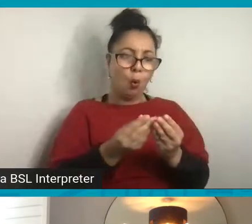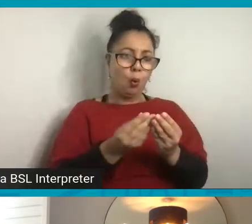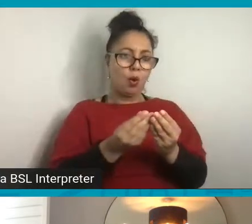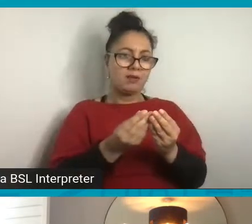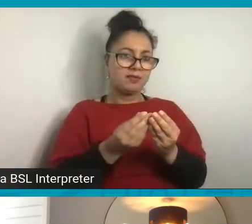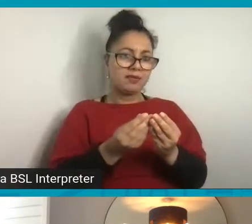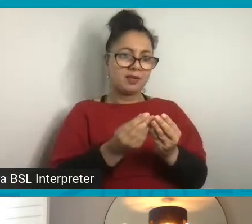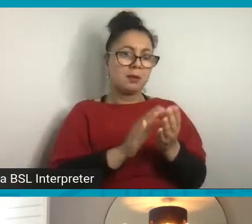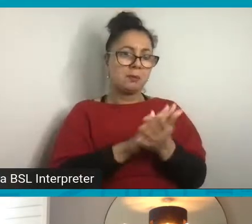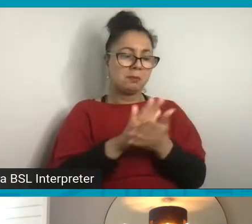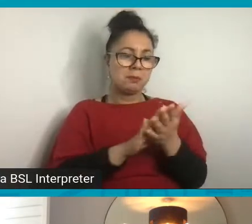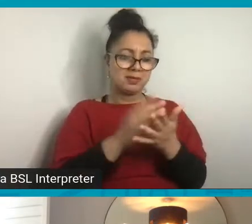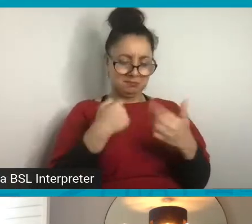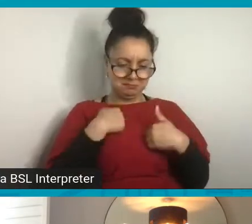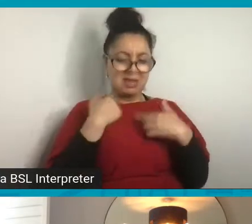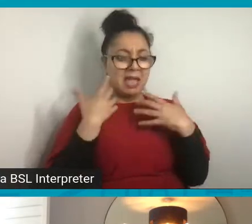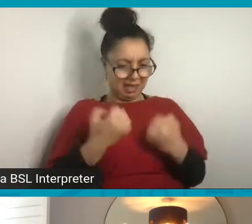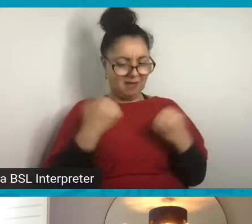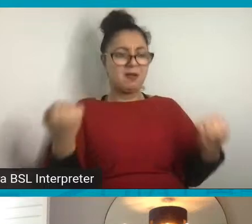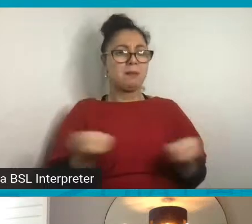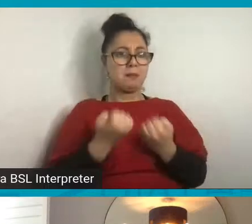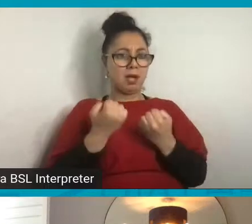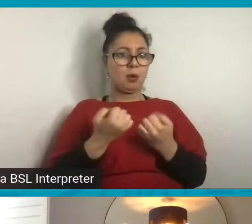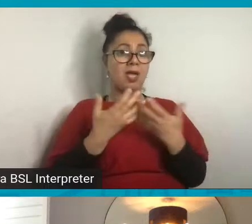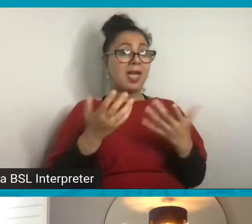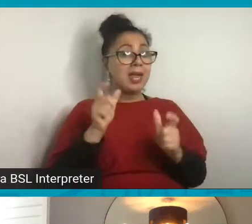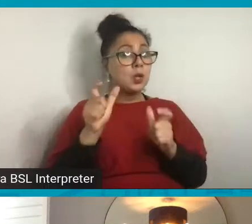So yeah, any words or letters.